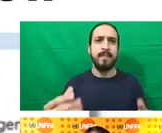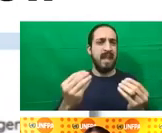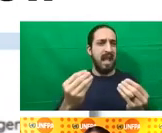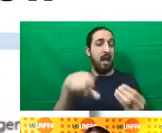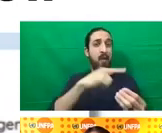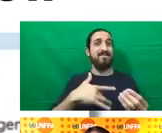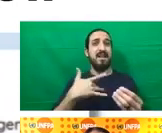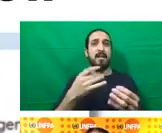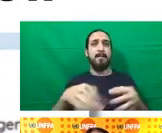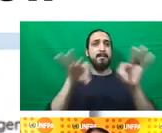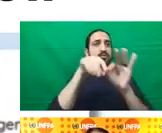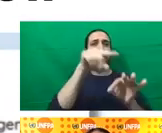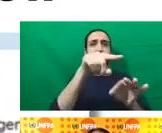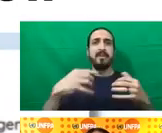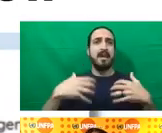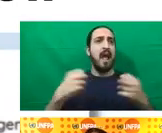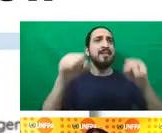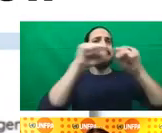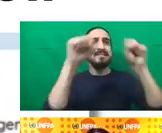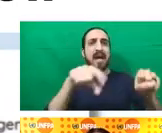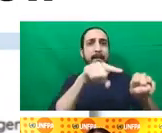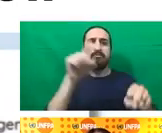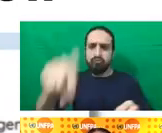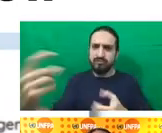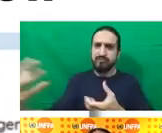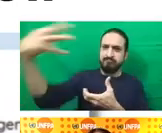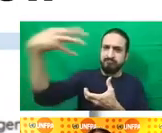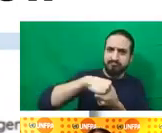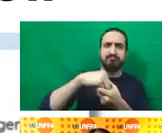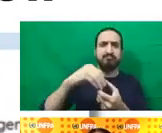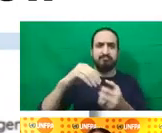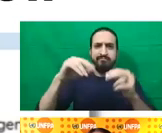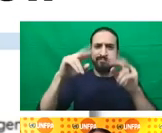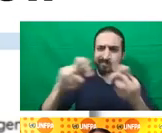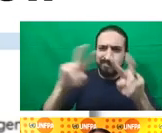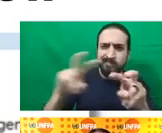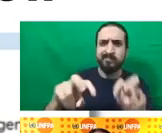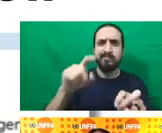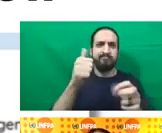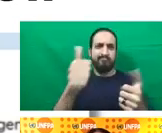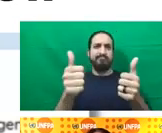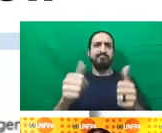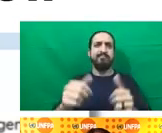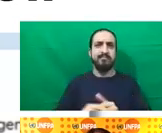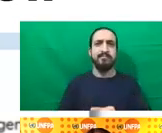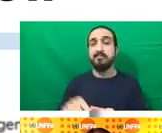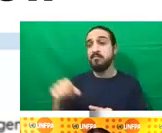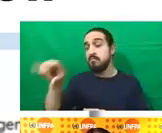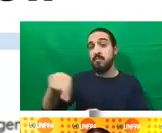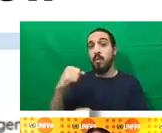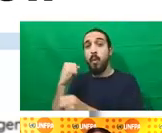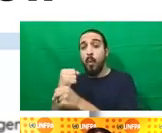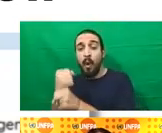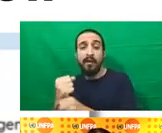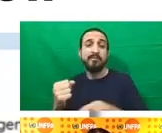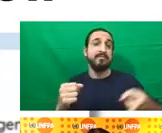incorporate those. So all of this work and all of this evidence is bringing us to a point where we can articulate a collective response.